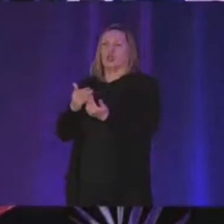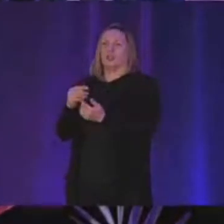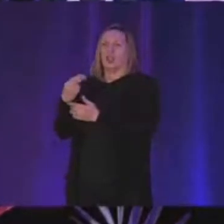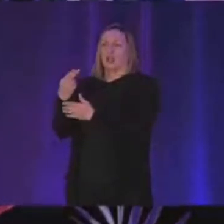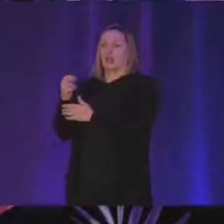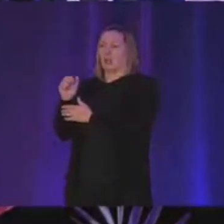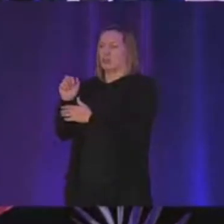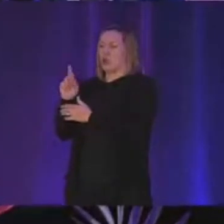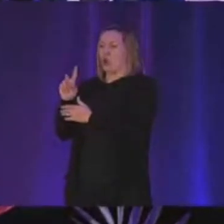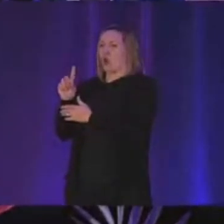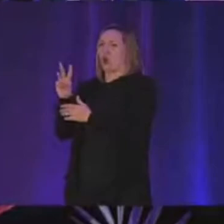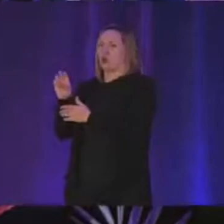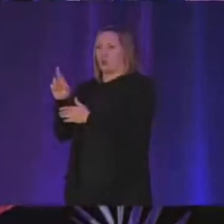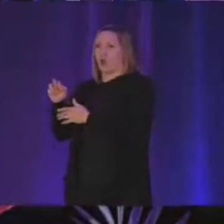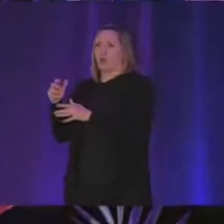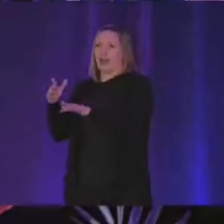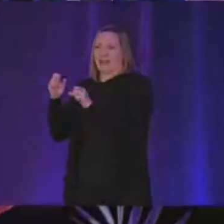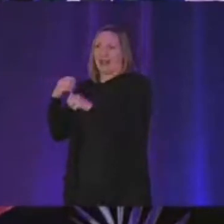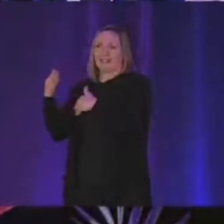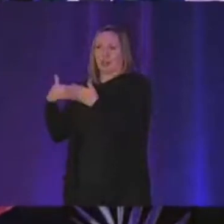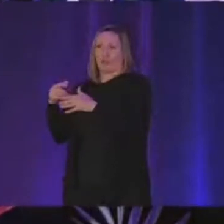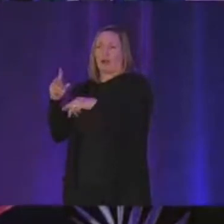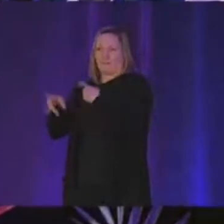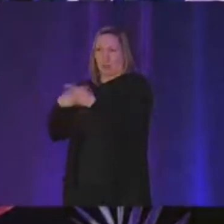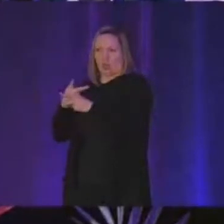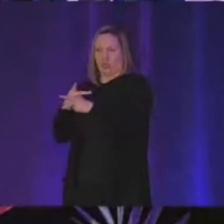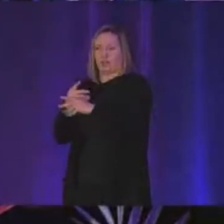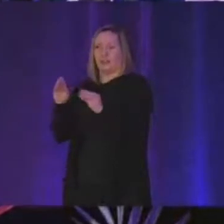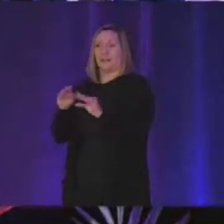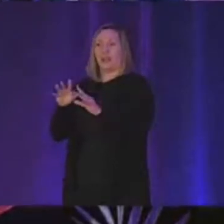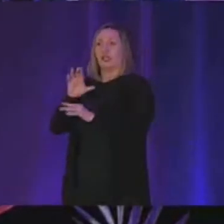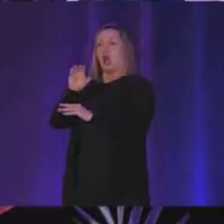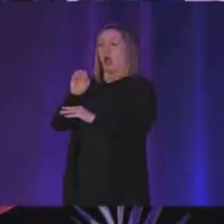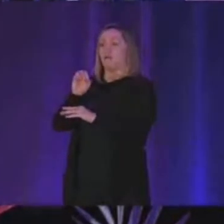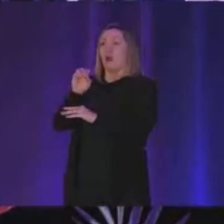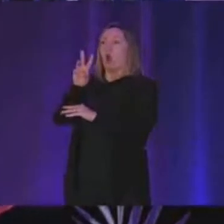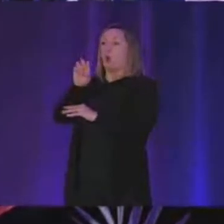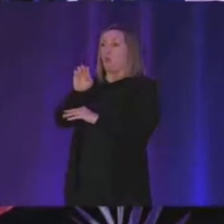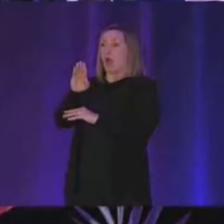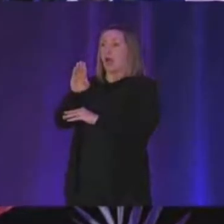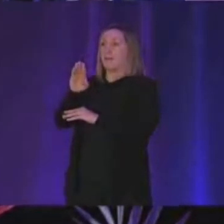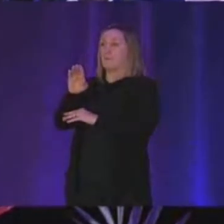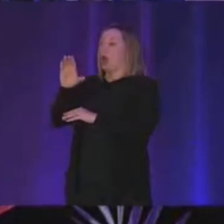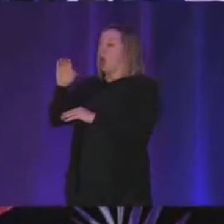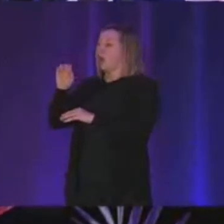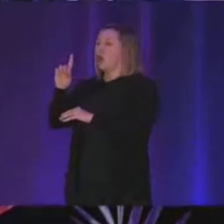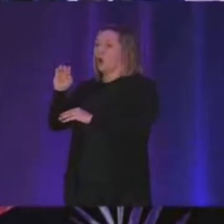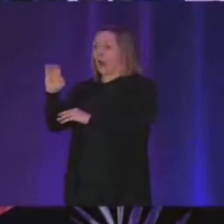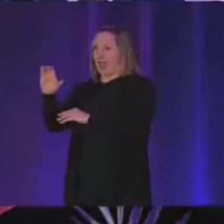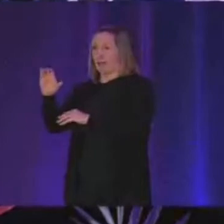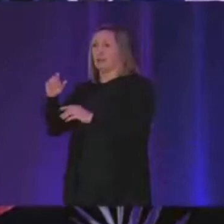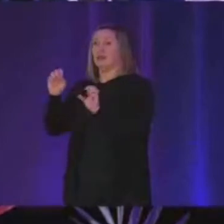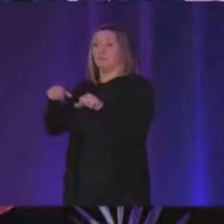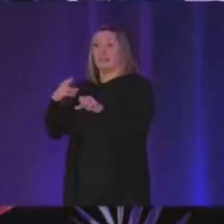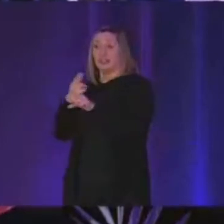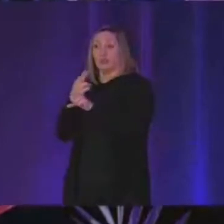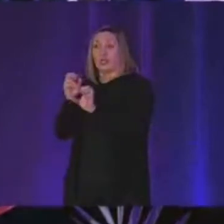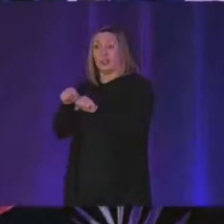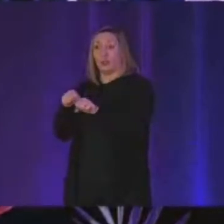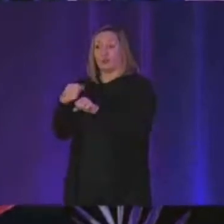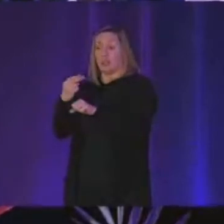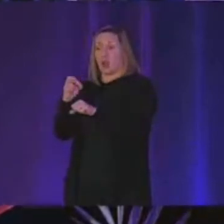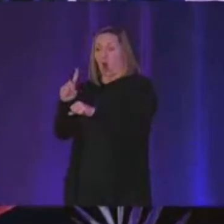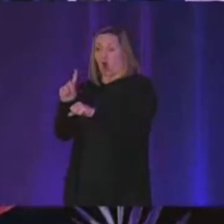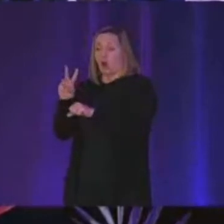uh accelerated version and so the magic of web codec is it like it lets you use the actual hardware uh